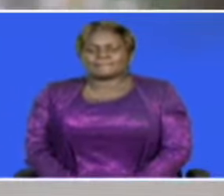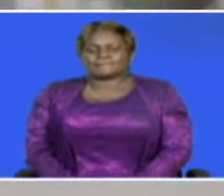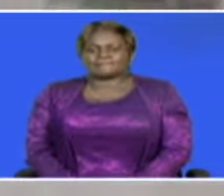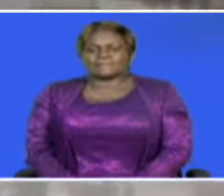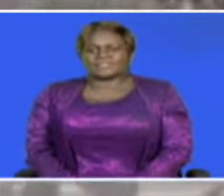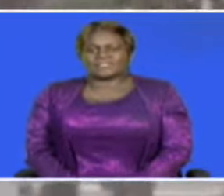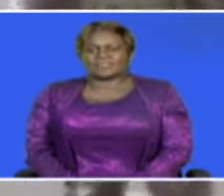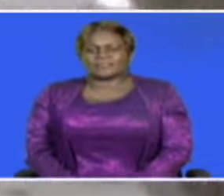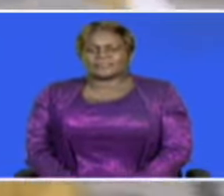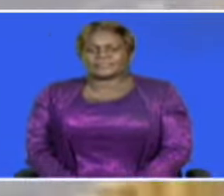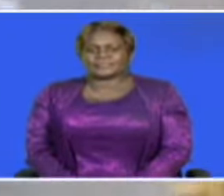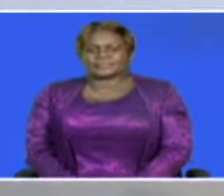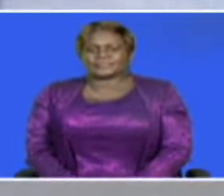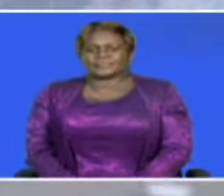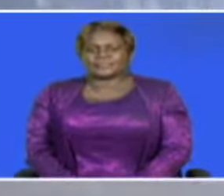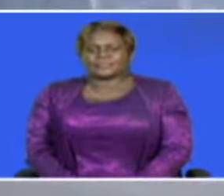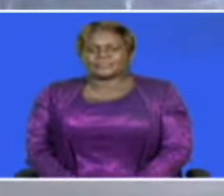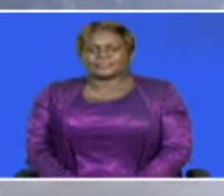Nairobi.